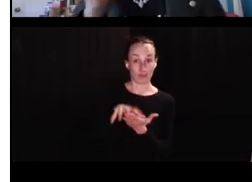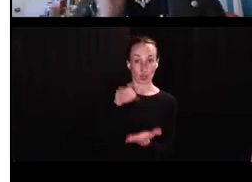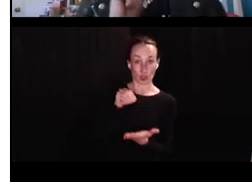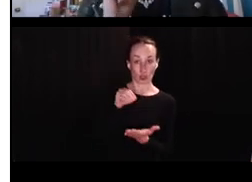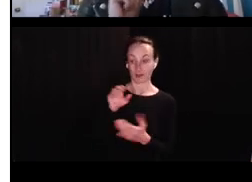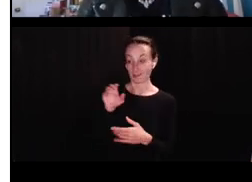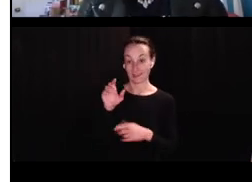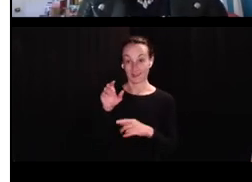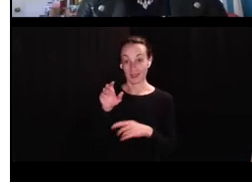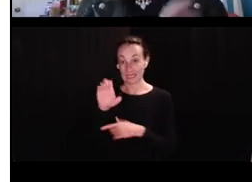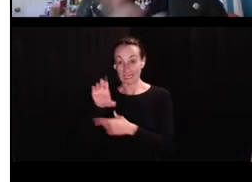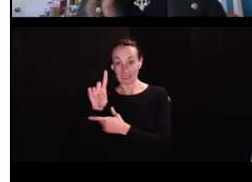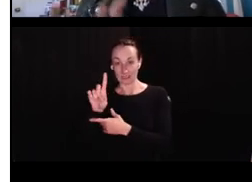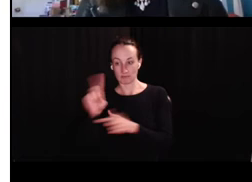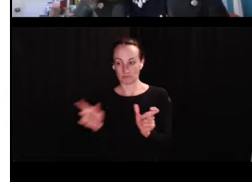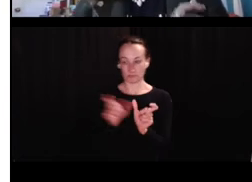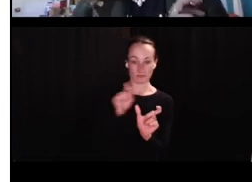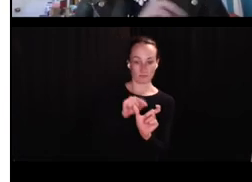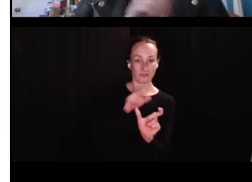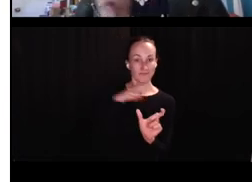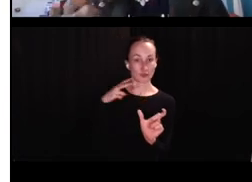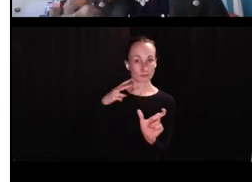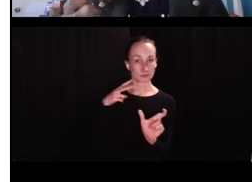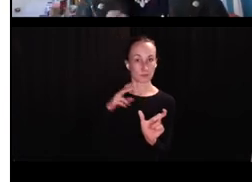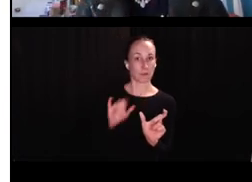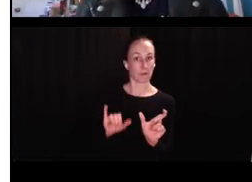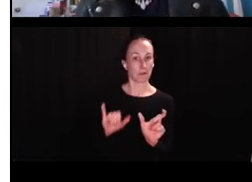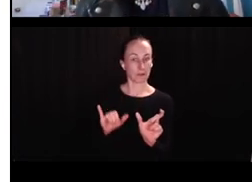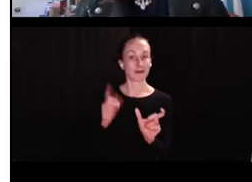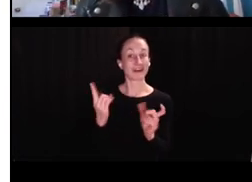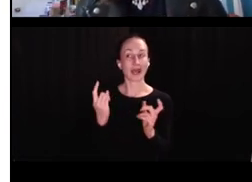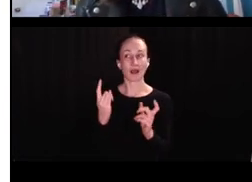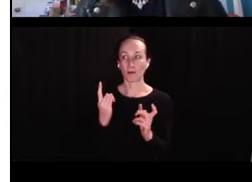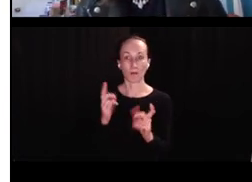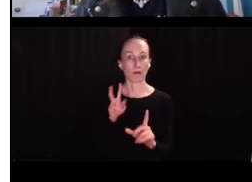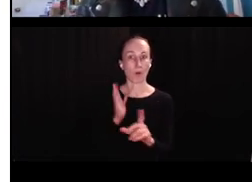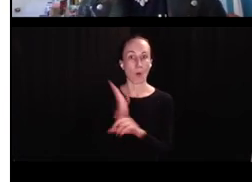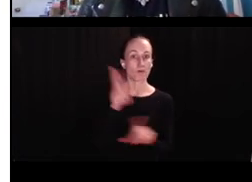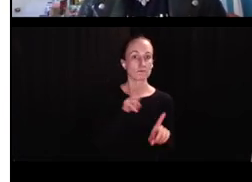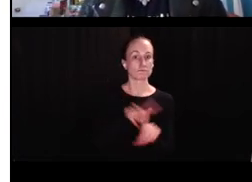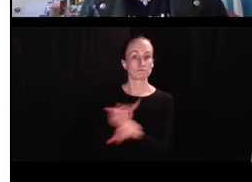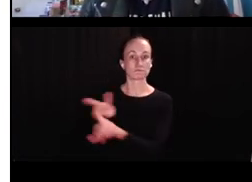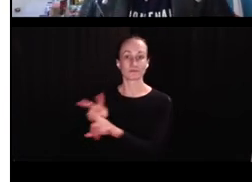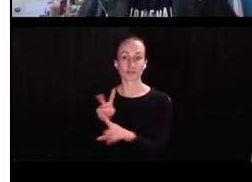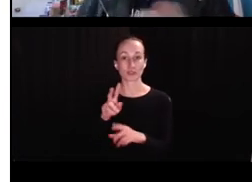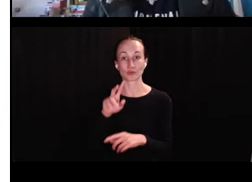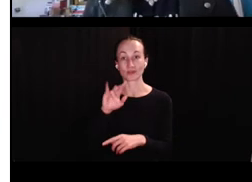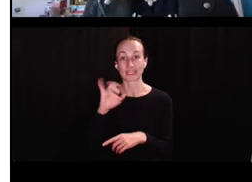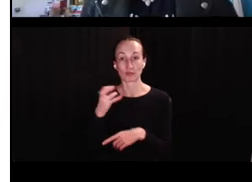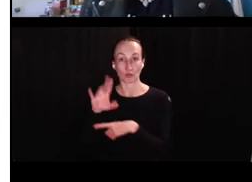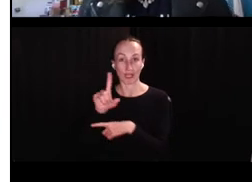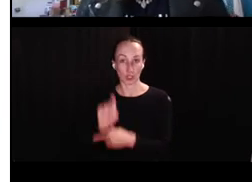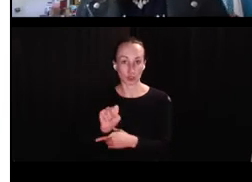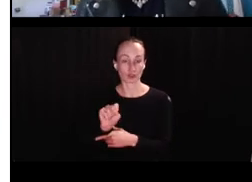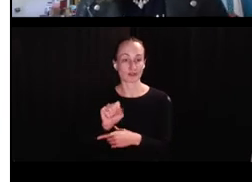where they have learned or abstracted that E-D can go with verbs. So now they're